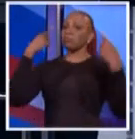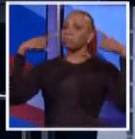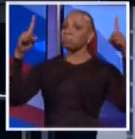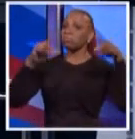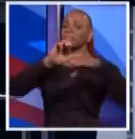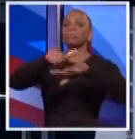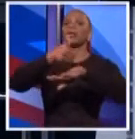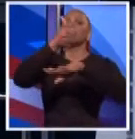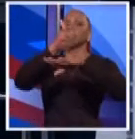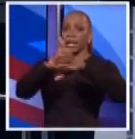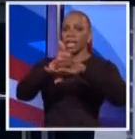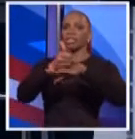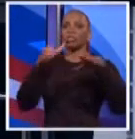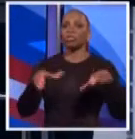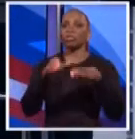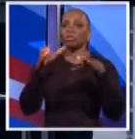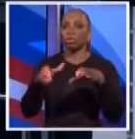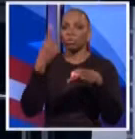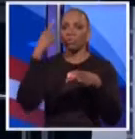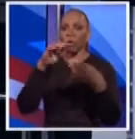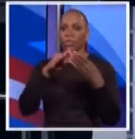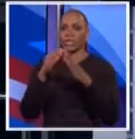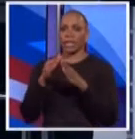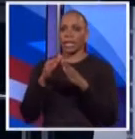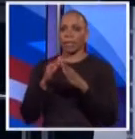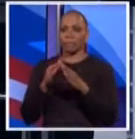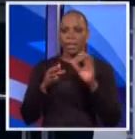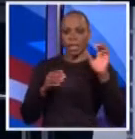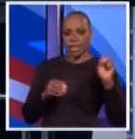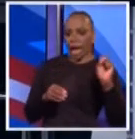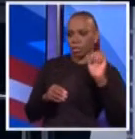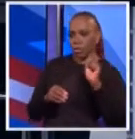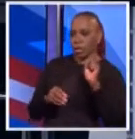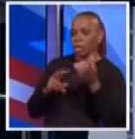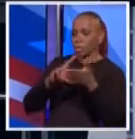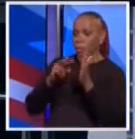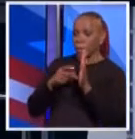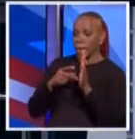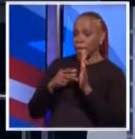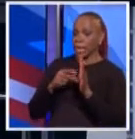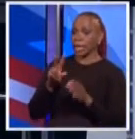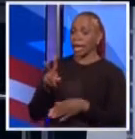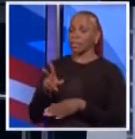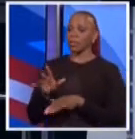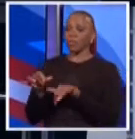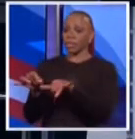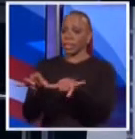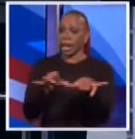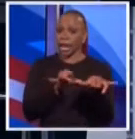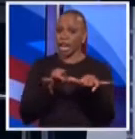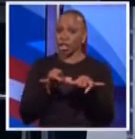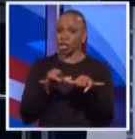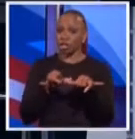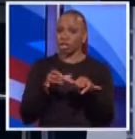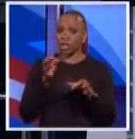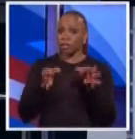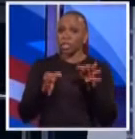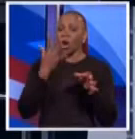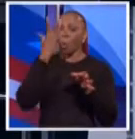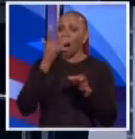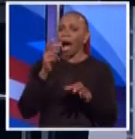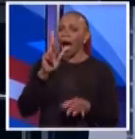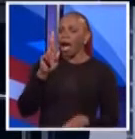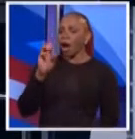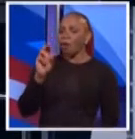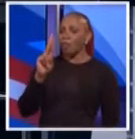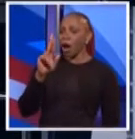proud of what that foundation does for this great city. And that gets to standards of justice, because you tell Mitt Romney to release his taxes,